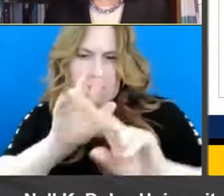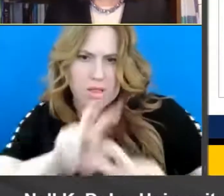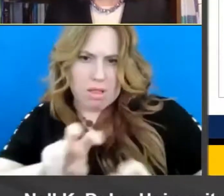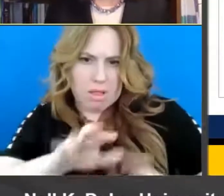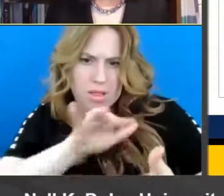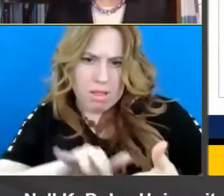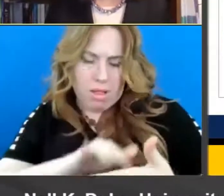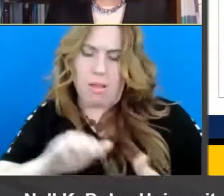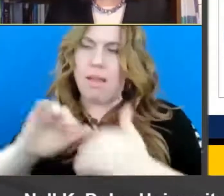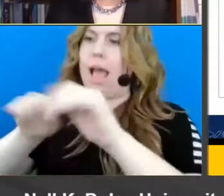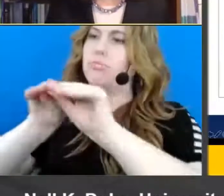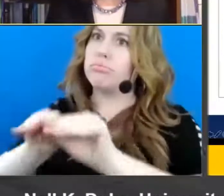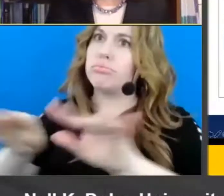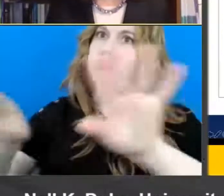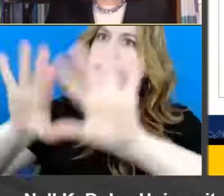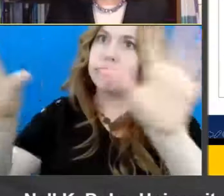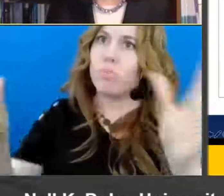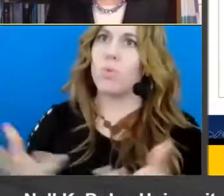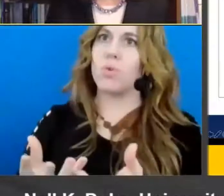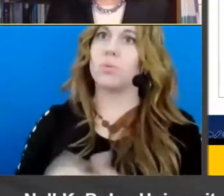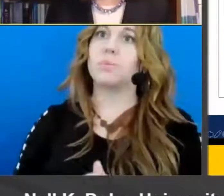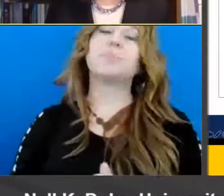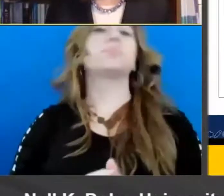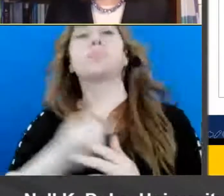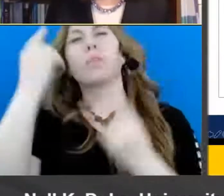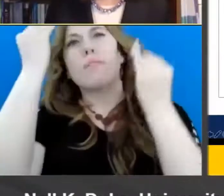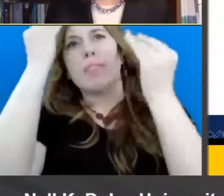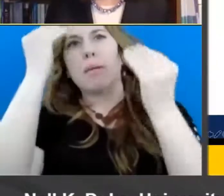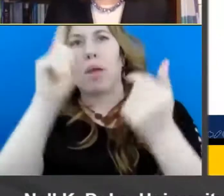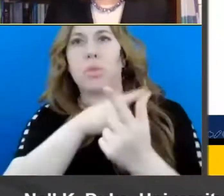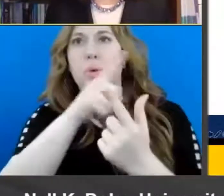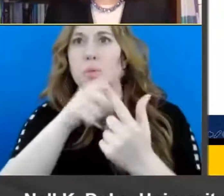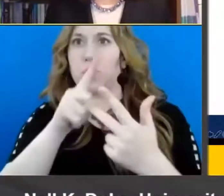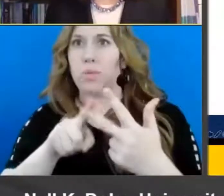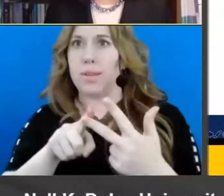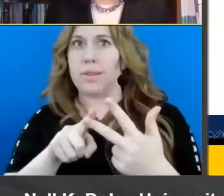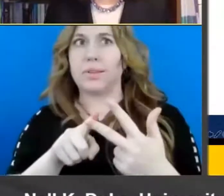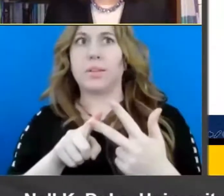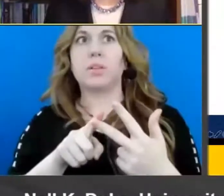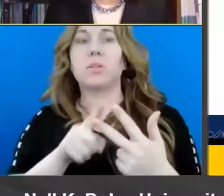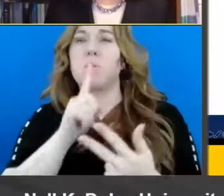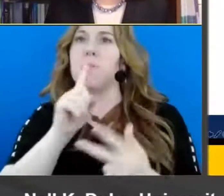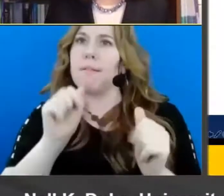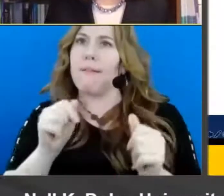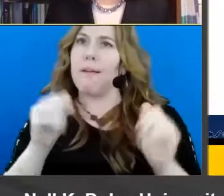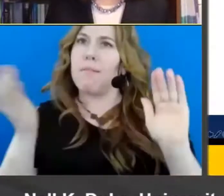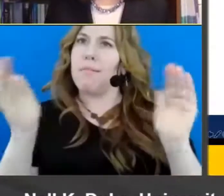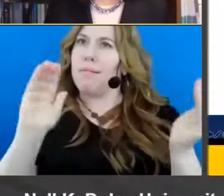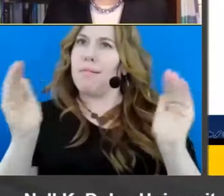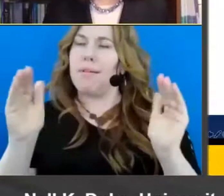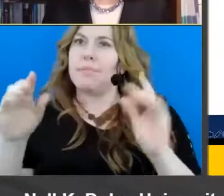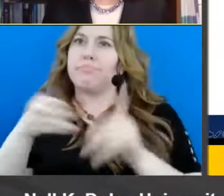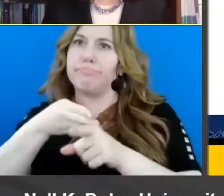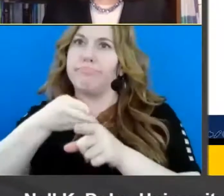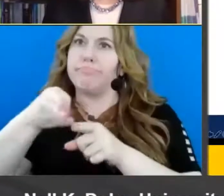disseminate into the world. So if you think about those three. You you can really make parallels to science of reading so